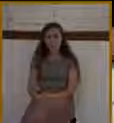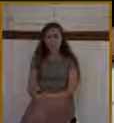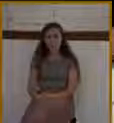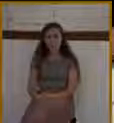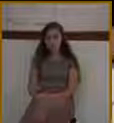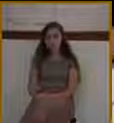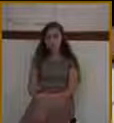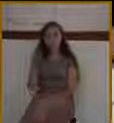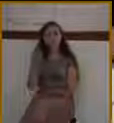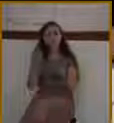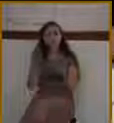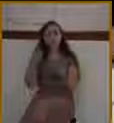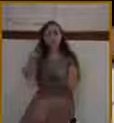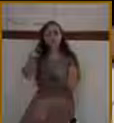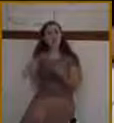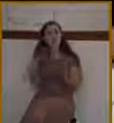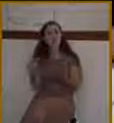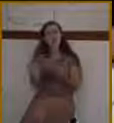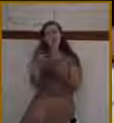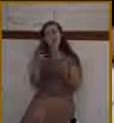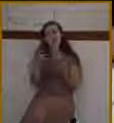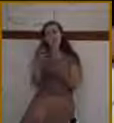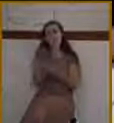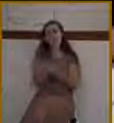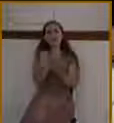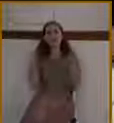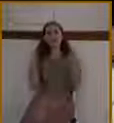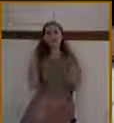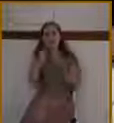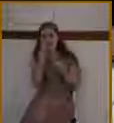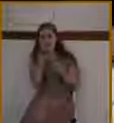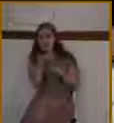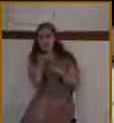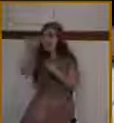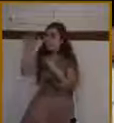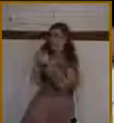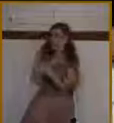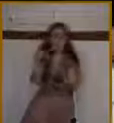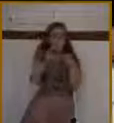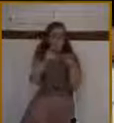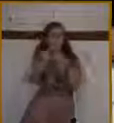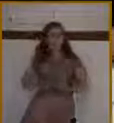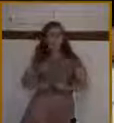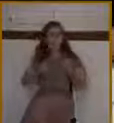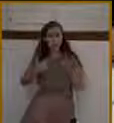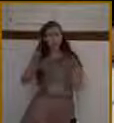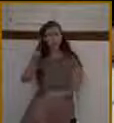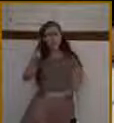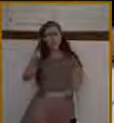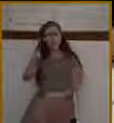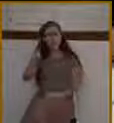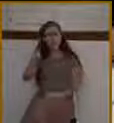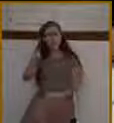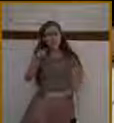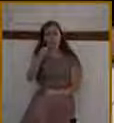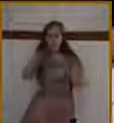Maybe you're here and you are already a child of God. Does He have full control of your life? Have you enthroned Him